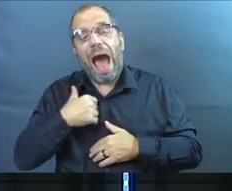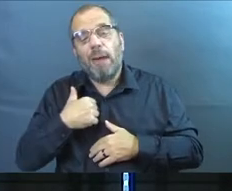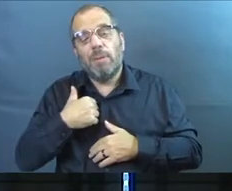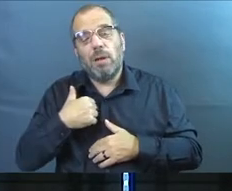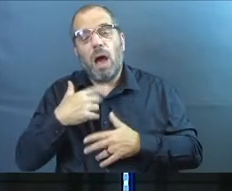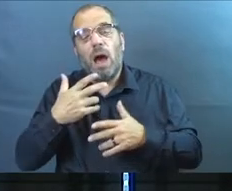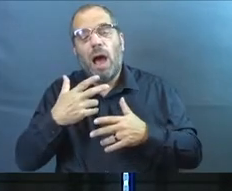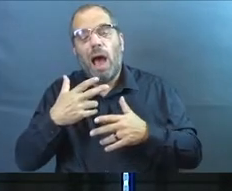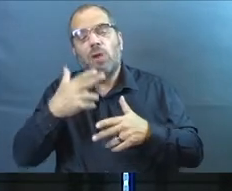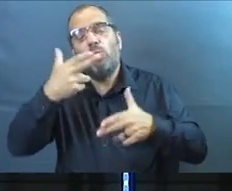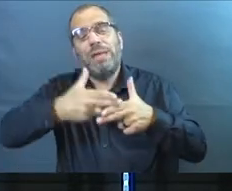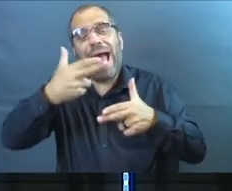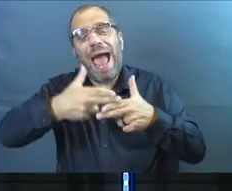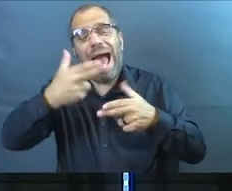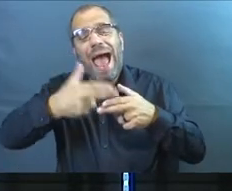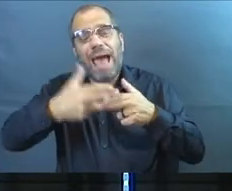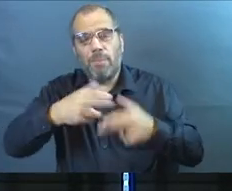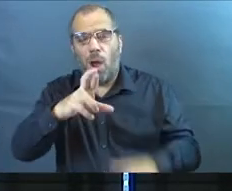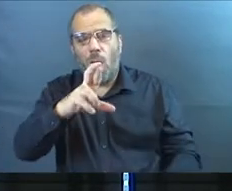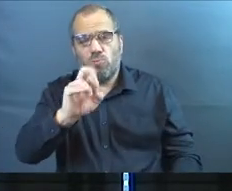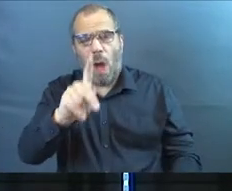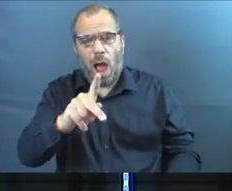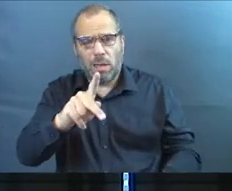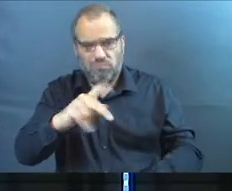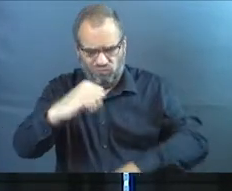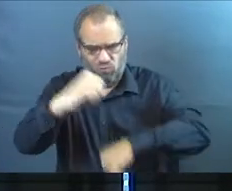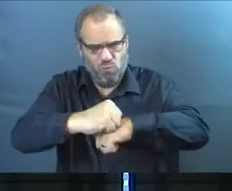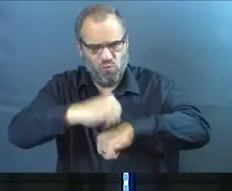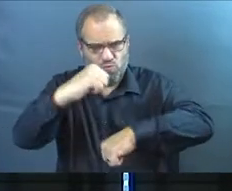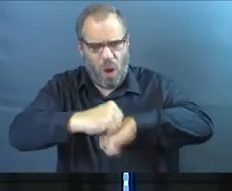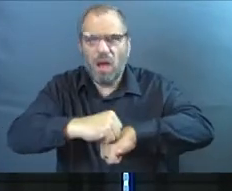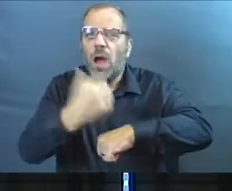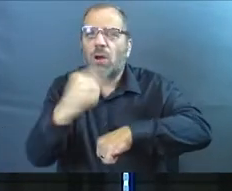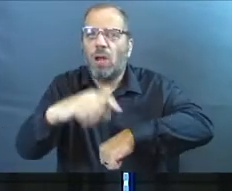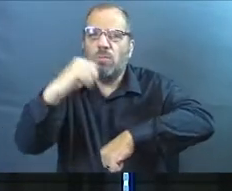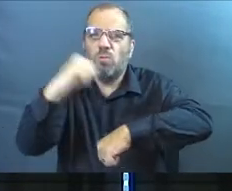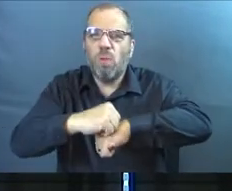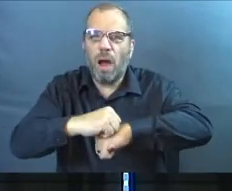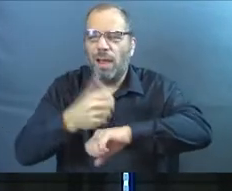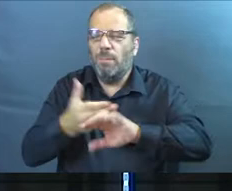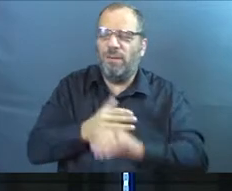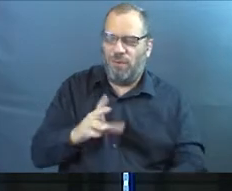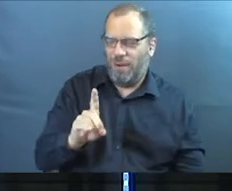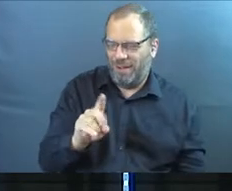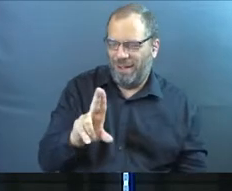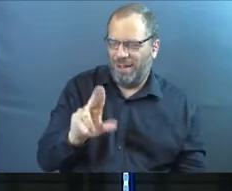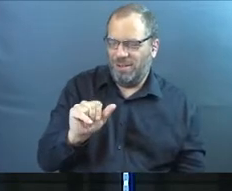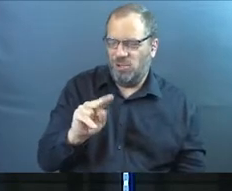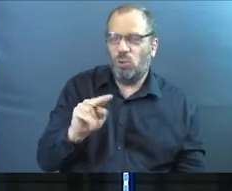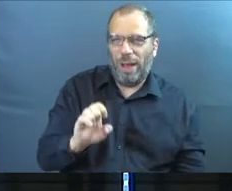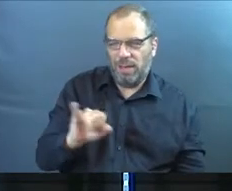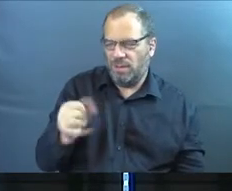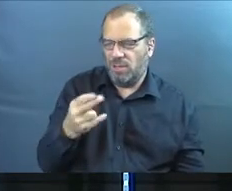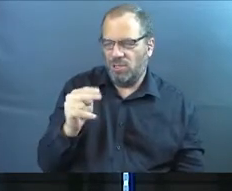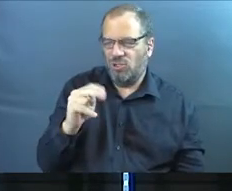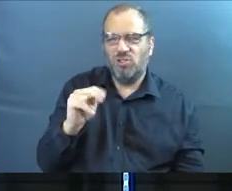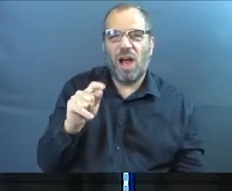going to call you, I'm going to rename you Rock. He called him the Rock before Dwayne Johnson ever came along.